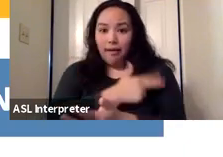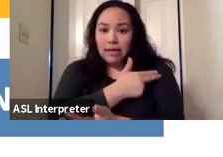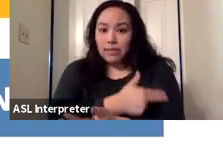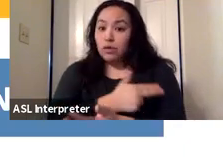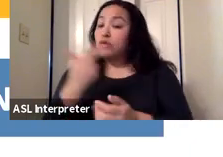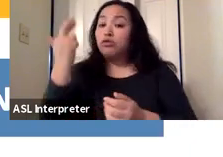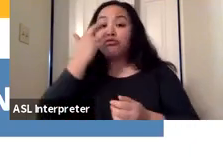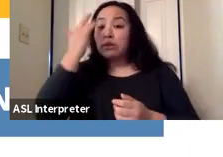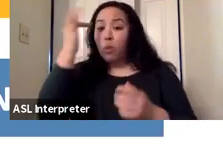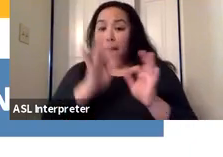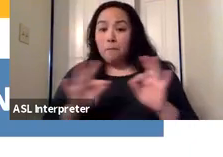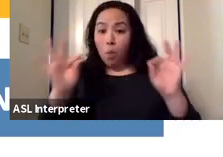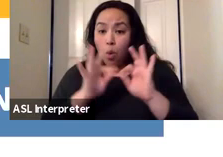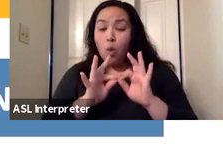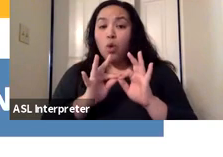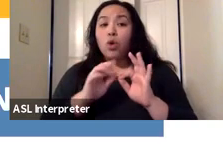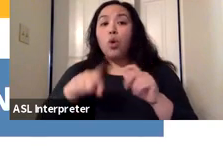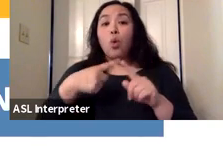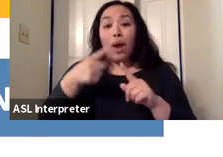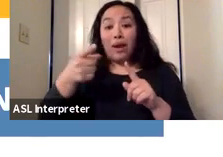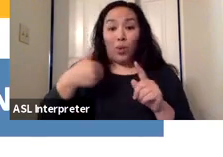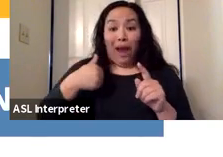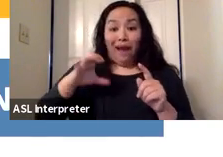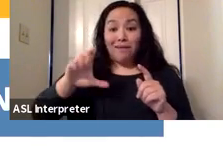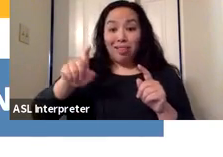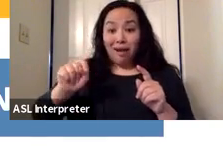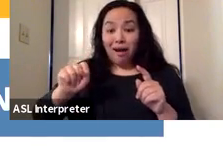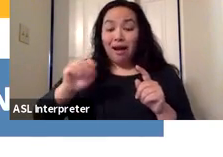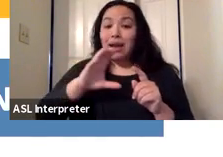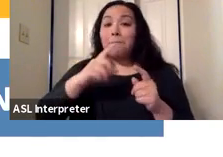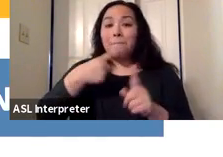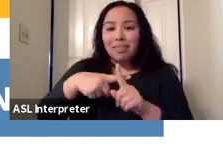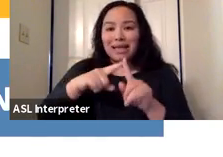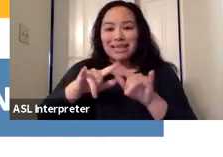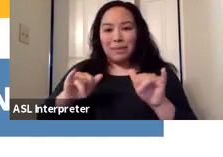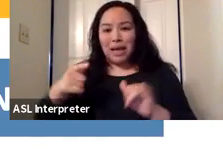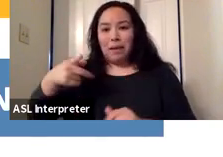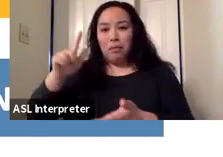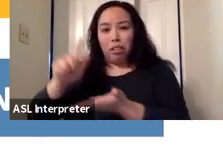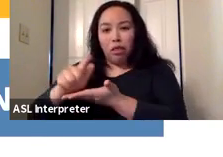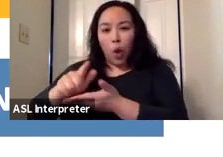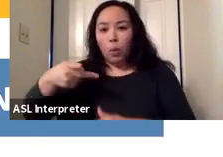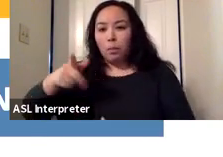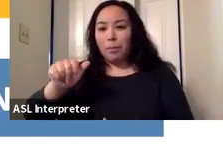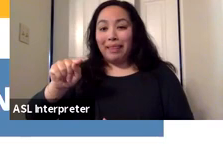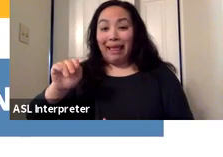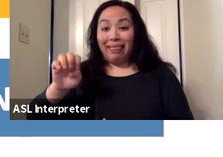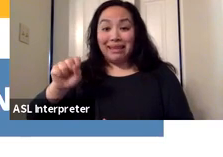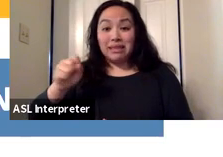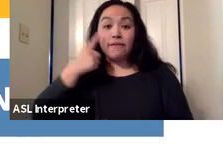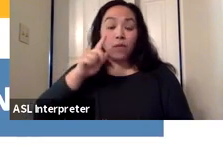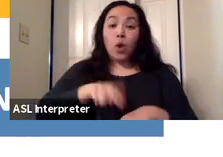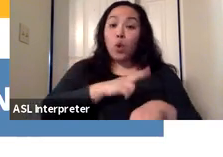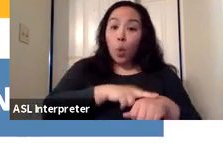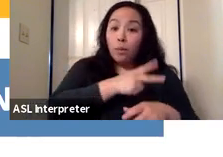so critical is because when you have this clot at the same time as the low platelets, the normal treatment for the clot could